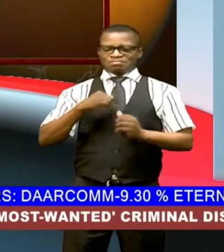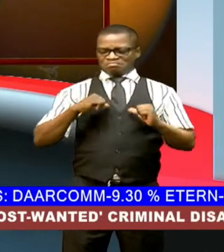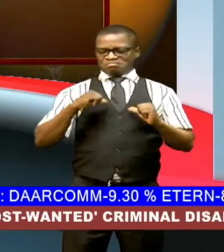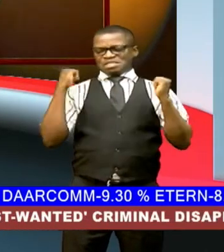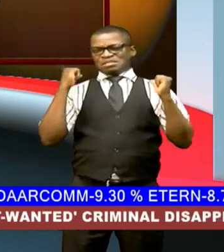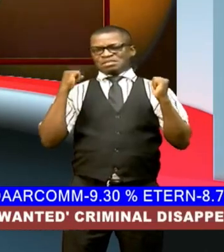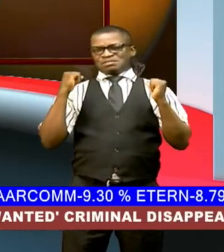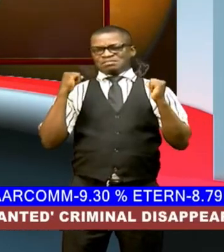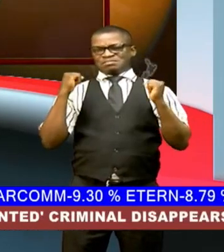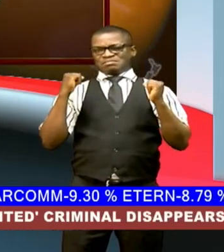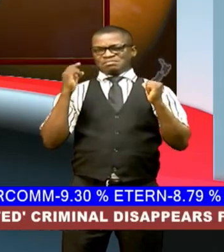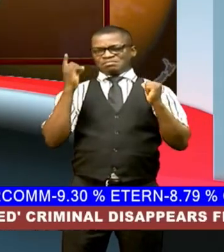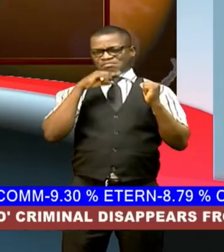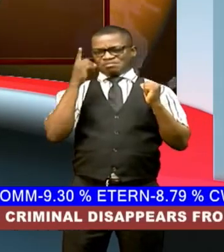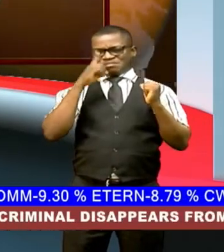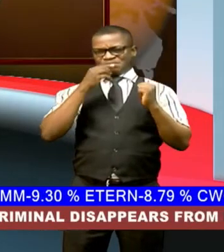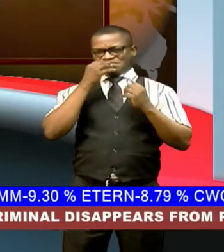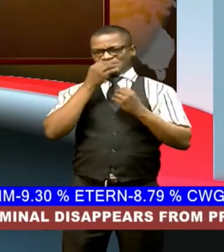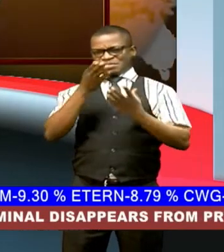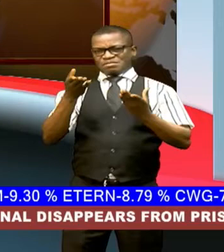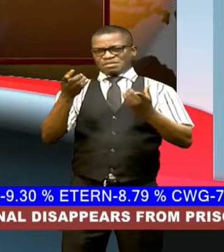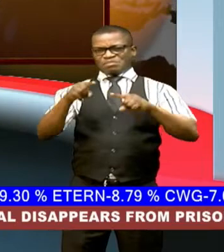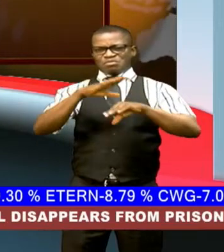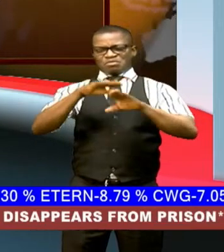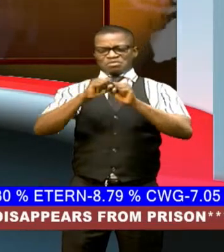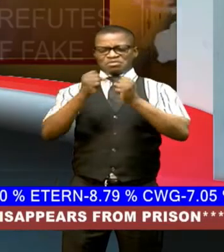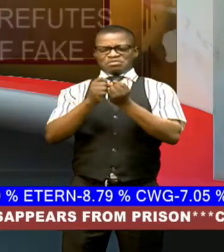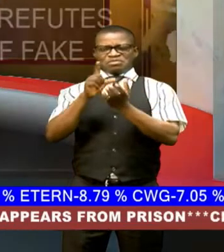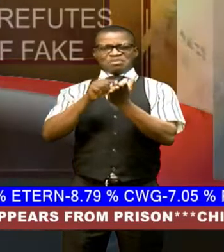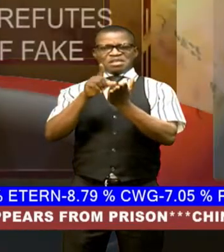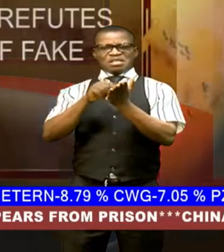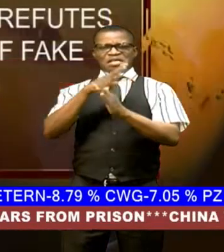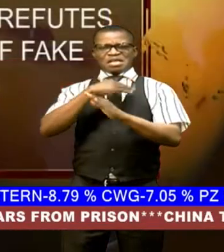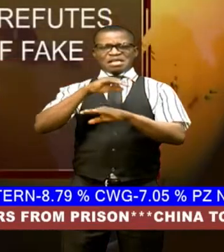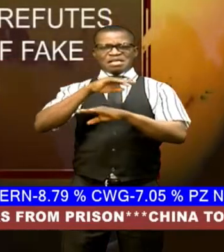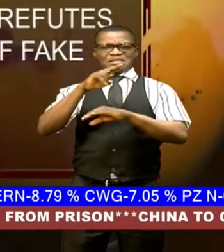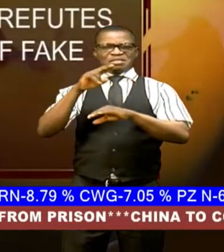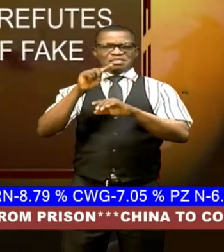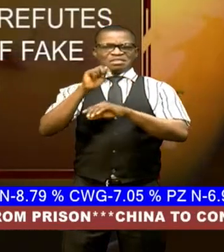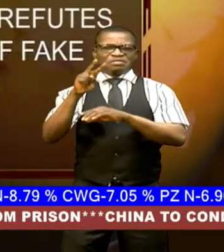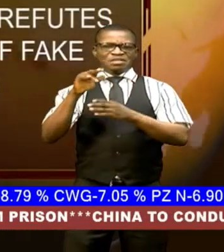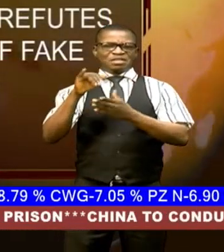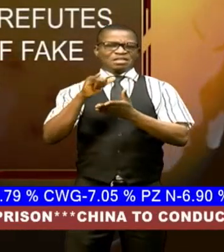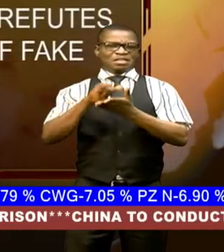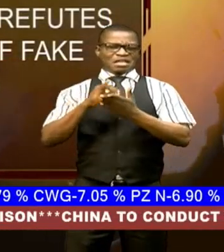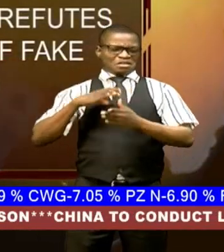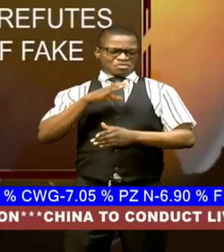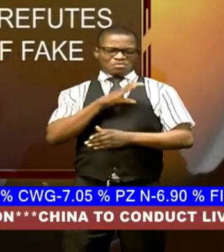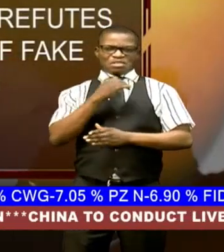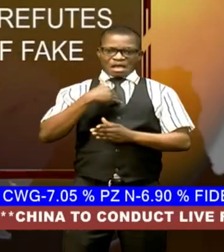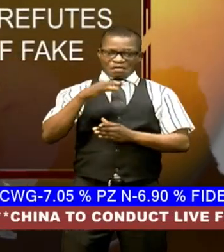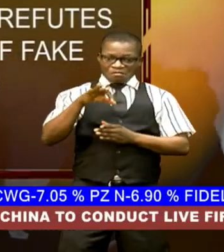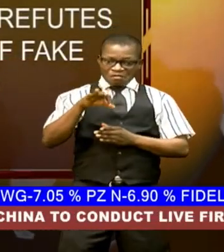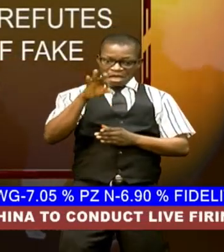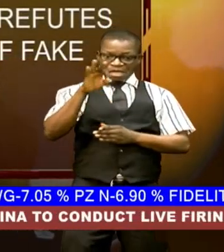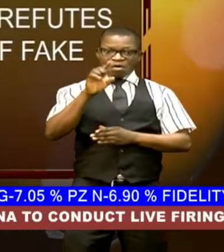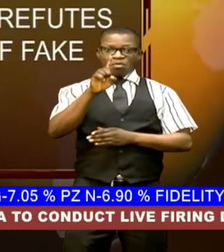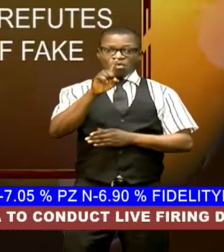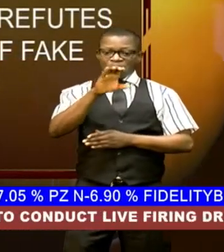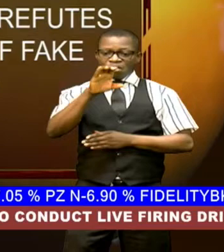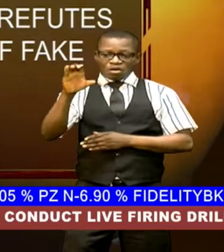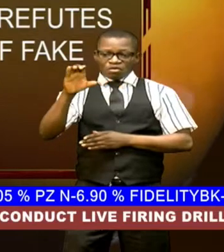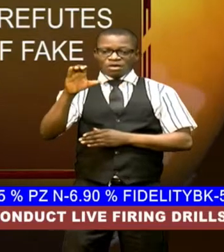on social media some national dailies and television stations to the effect that the commission has just discovered 100